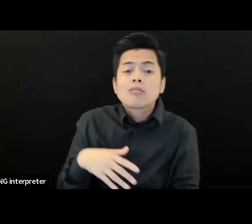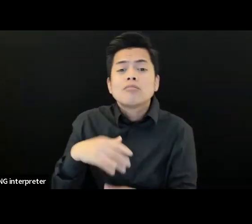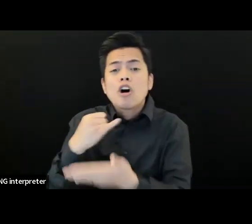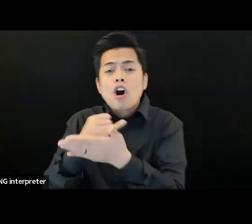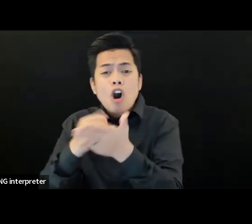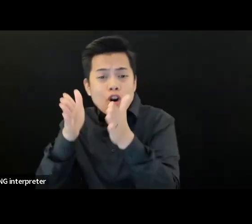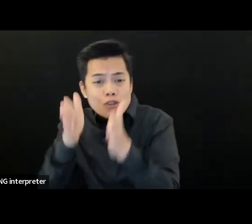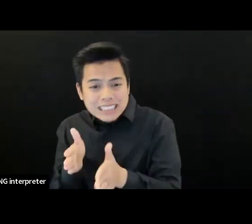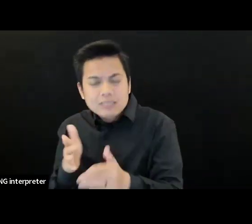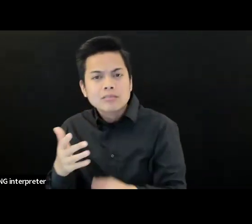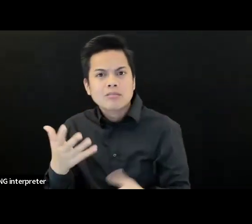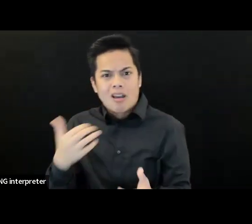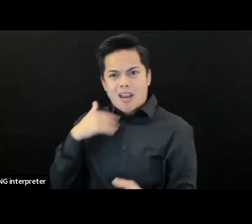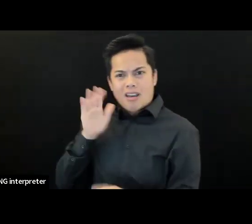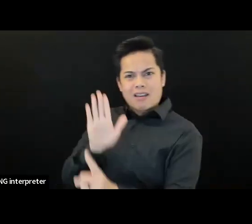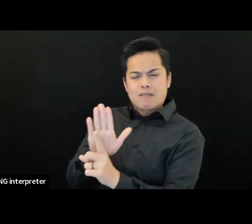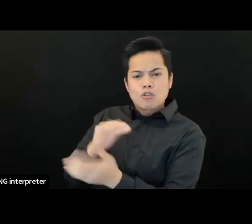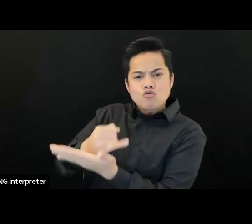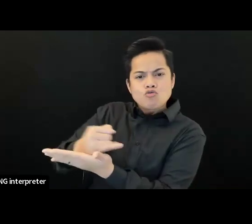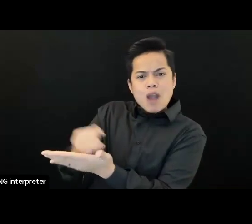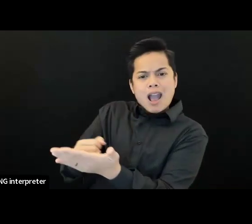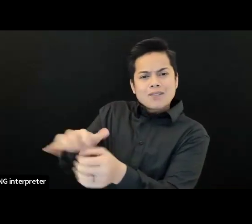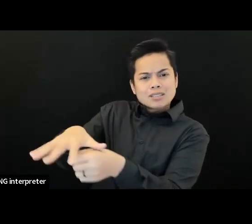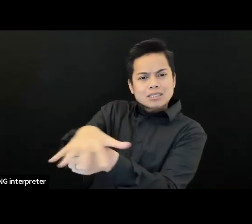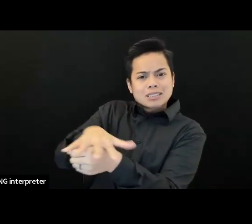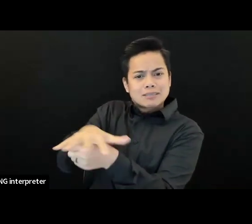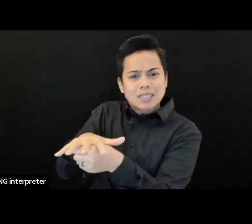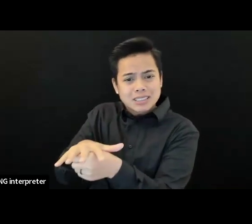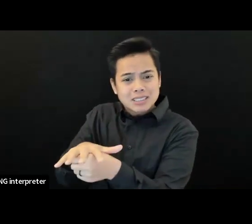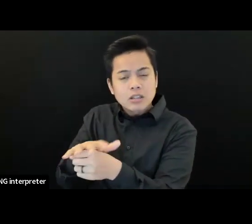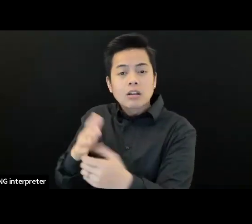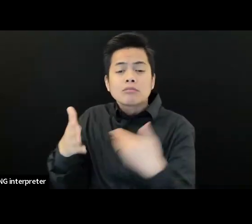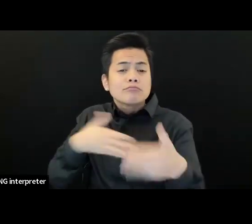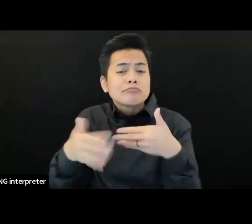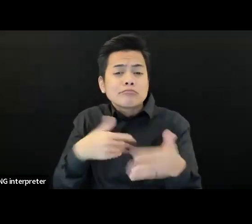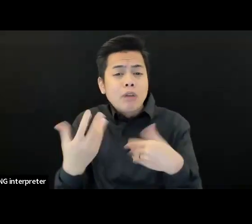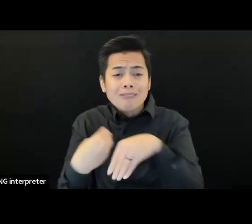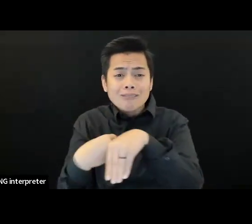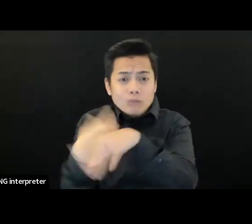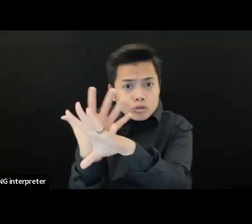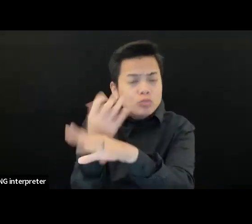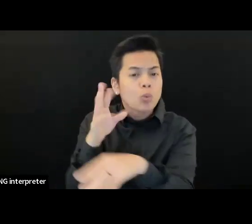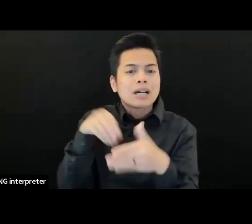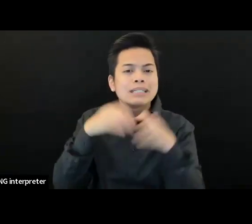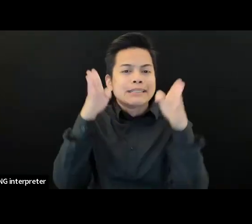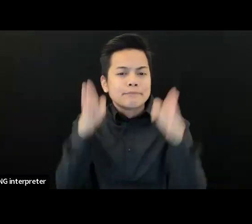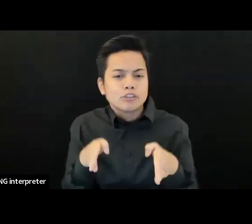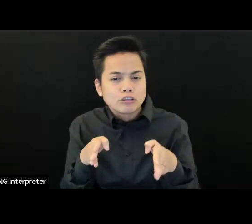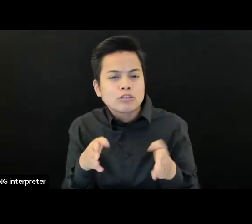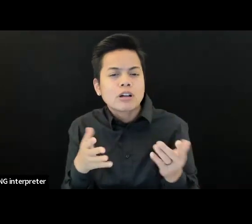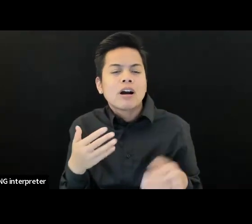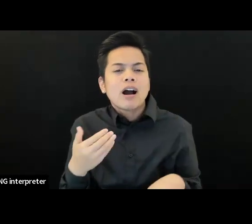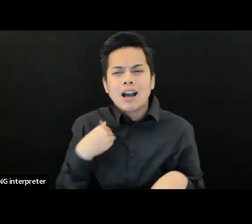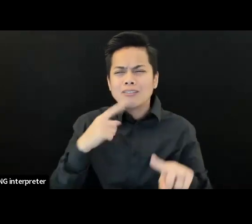Having a community cultural calendar where everyone can go to see what's happening within